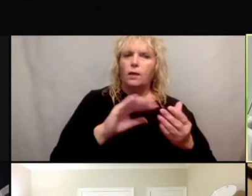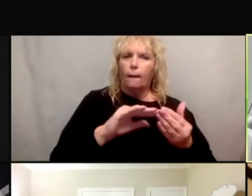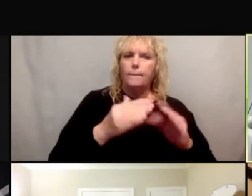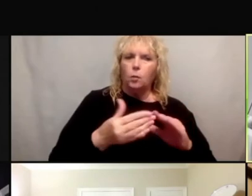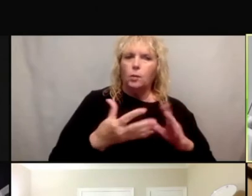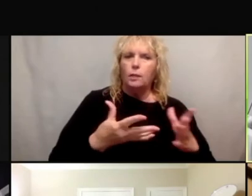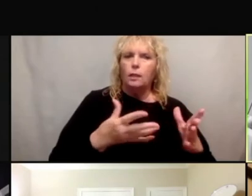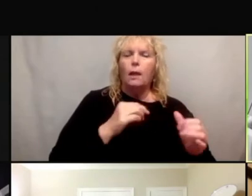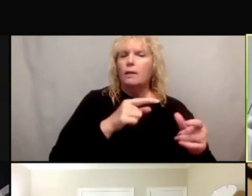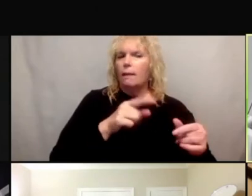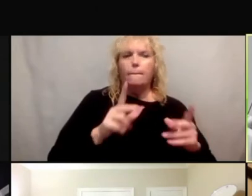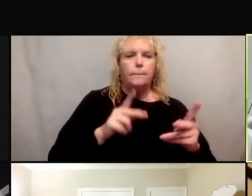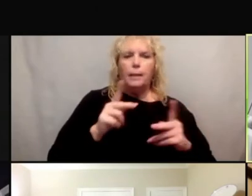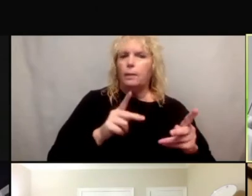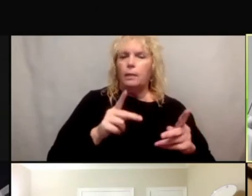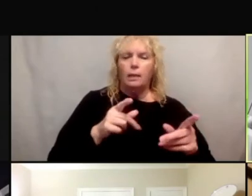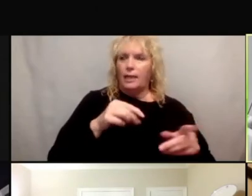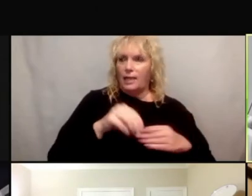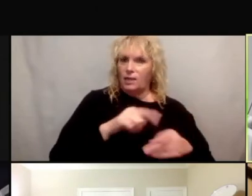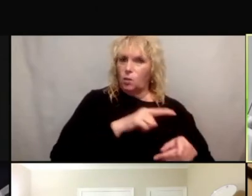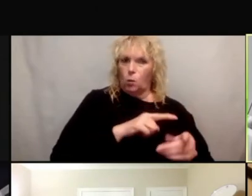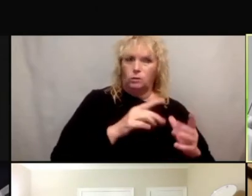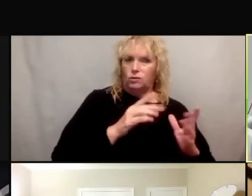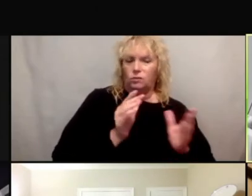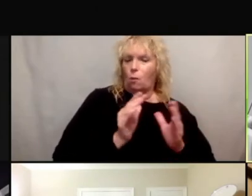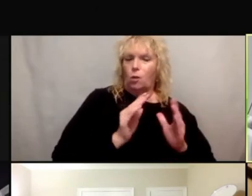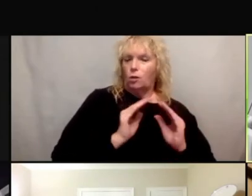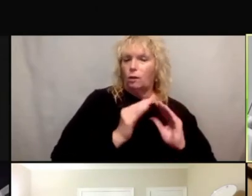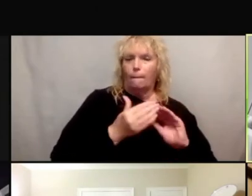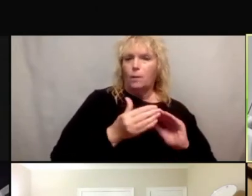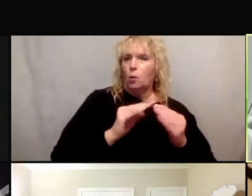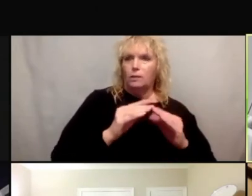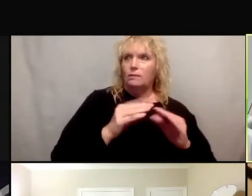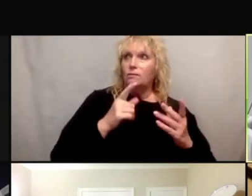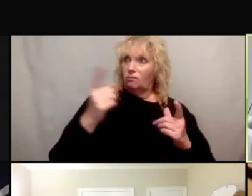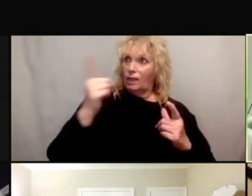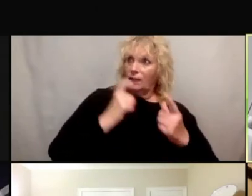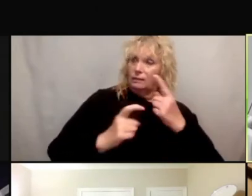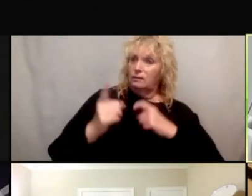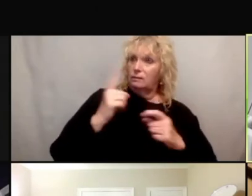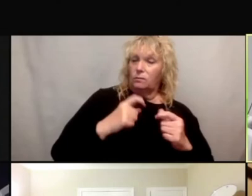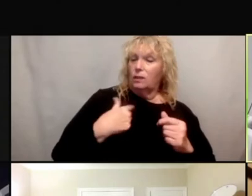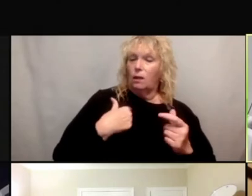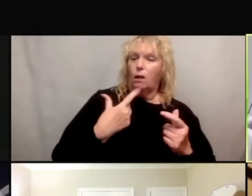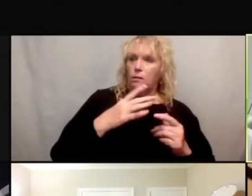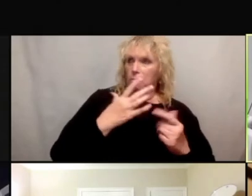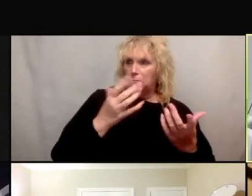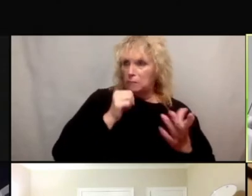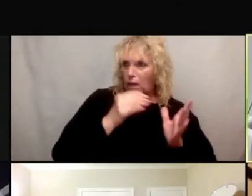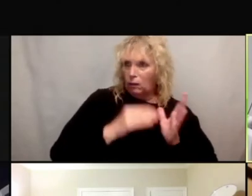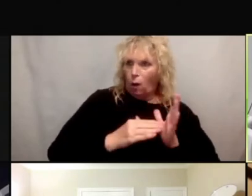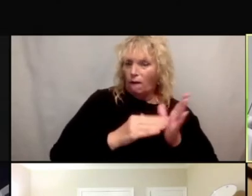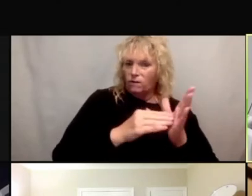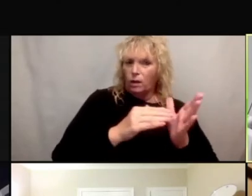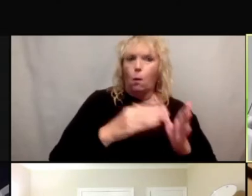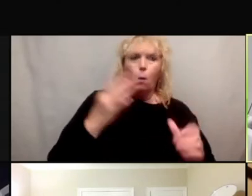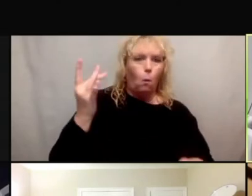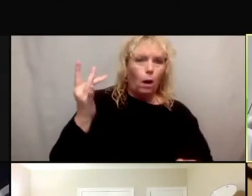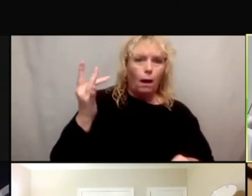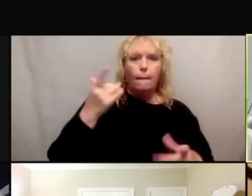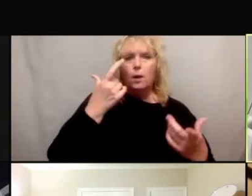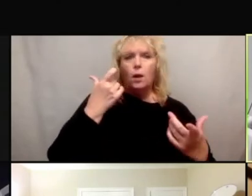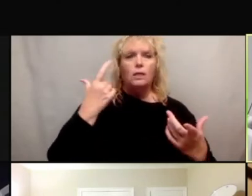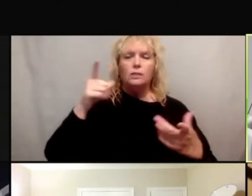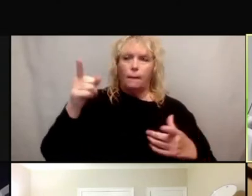are simply not asked as often to participate or offered participation, and that could be for several reasons. Oftentimes the investigator